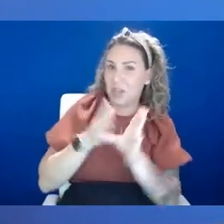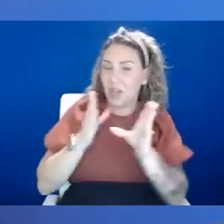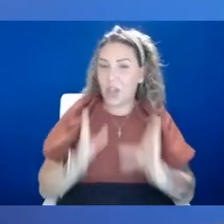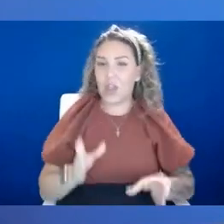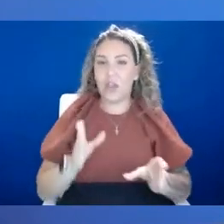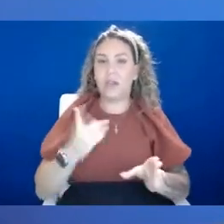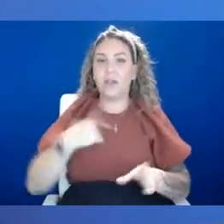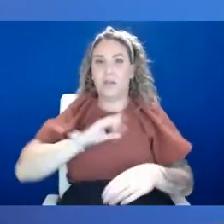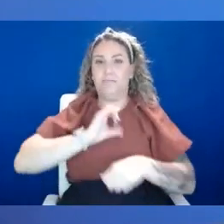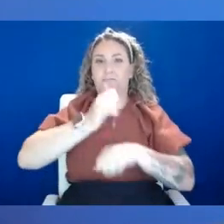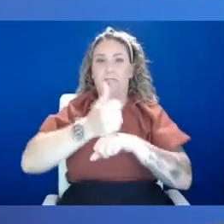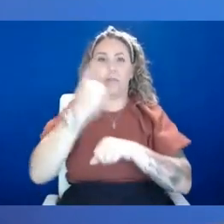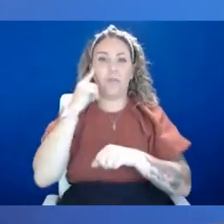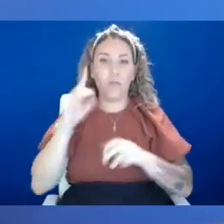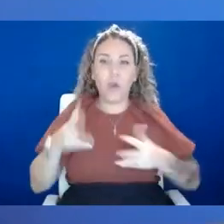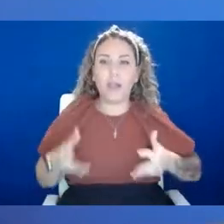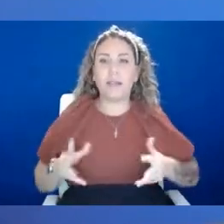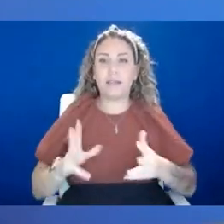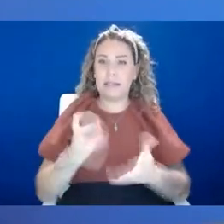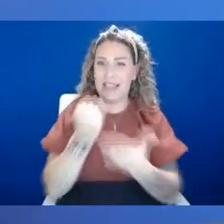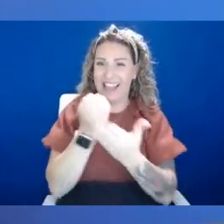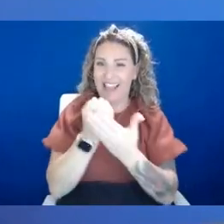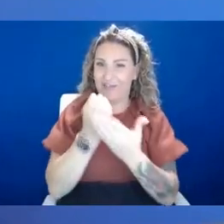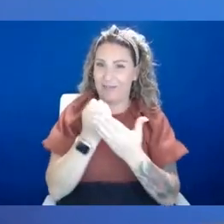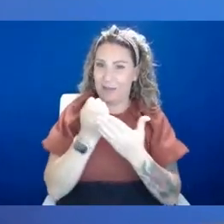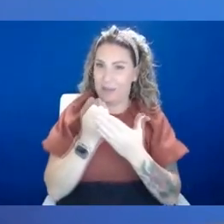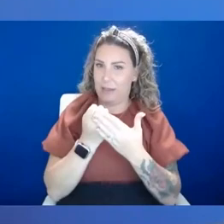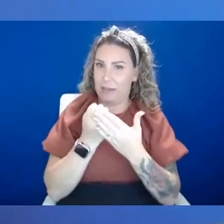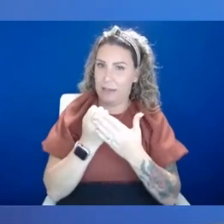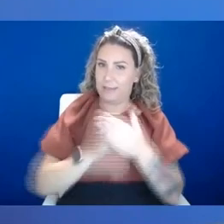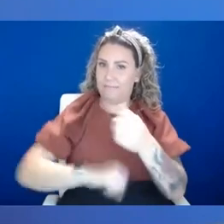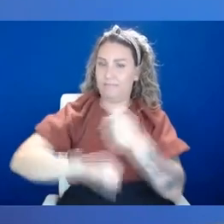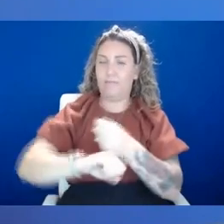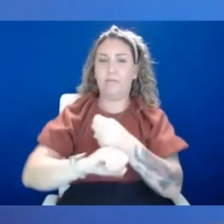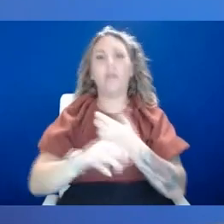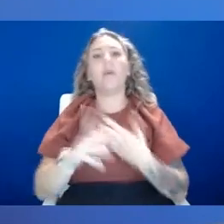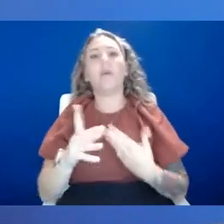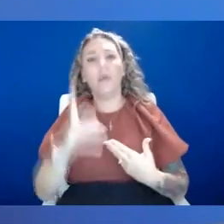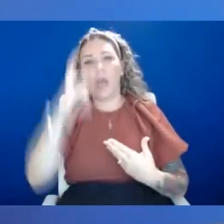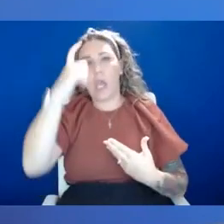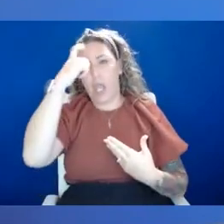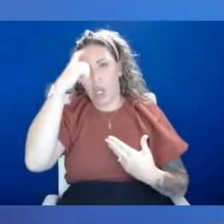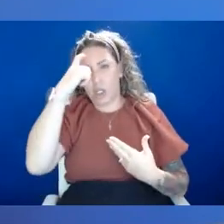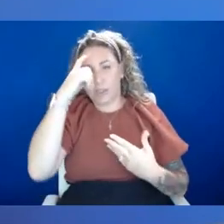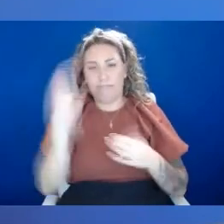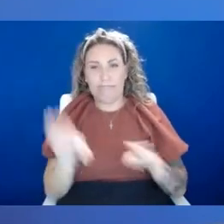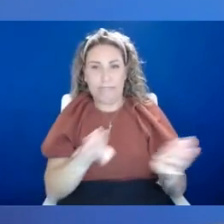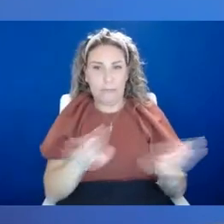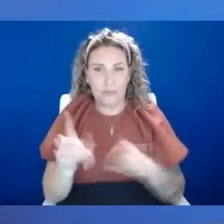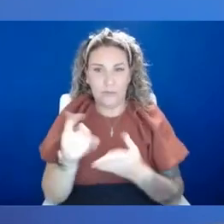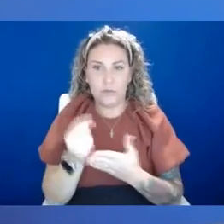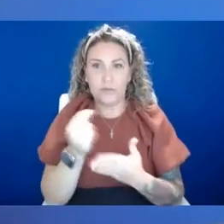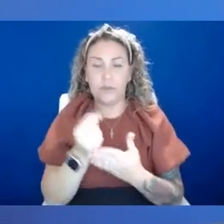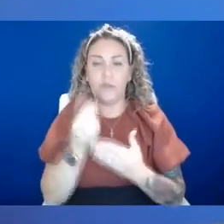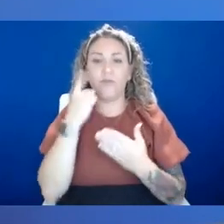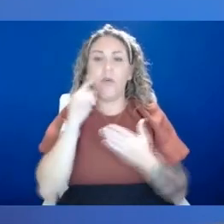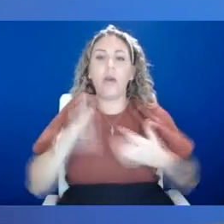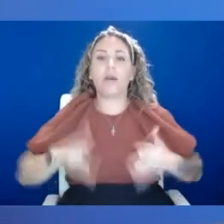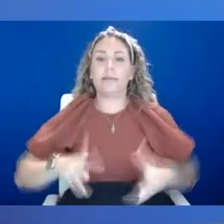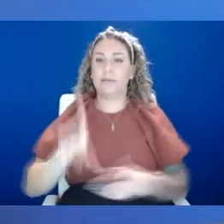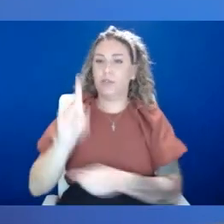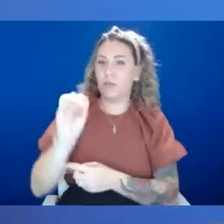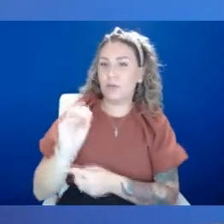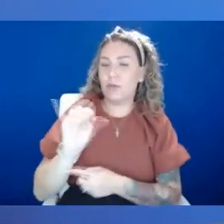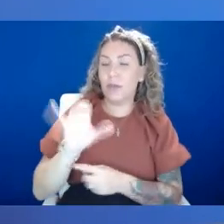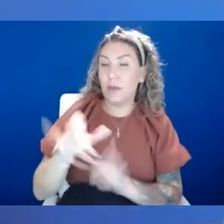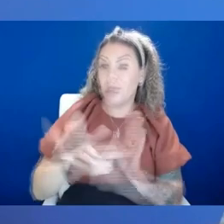is an evidence-based approach. Often cognitive behavioral therapy is the gold standard for, for anxiety disorders. Um, so what that is, is we're